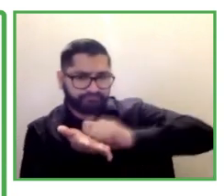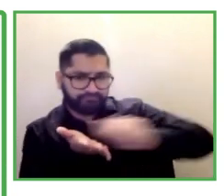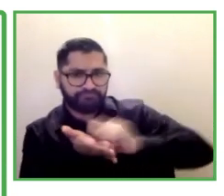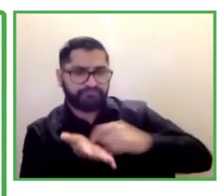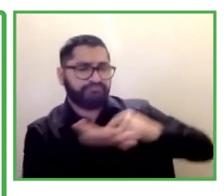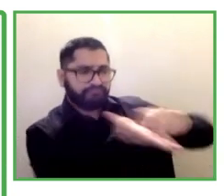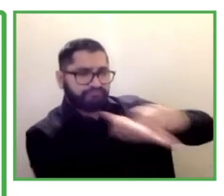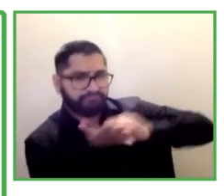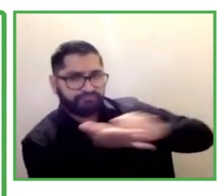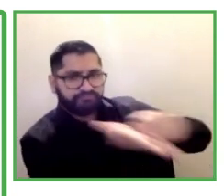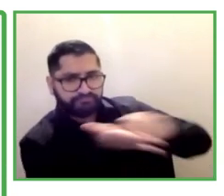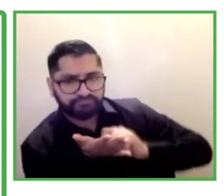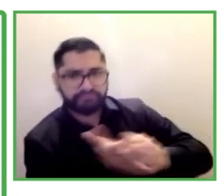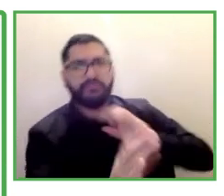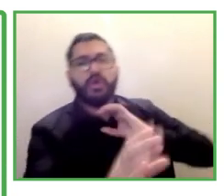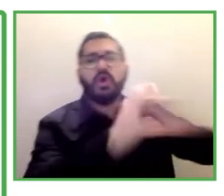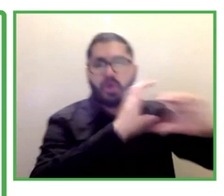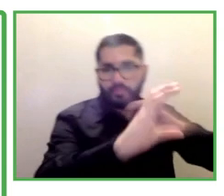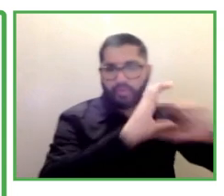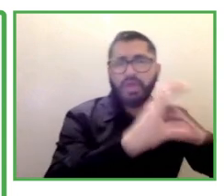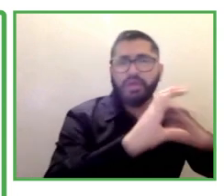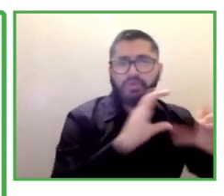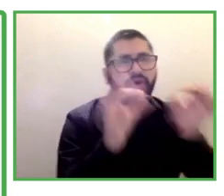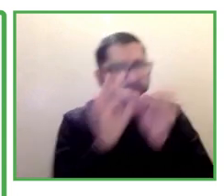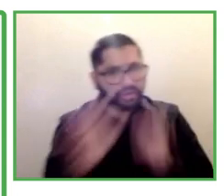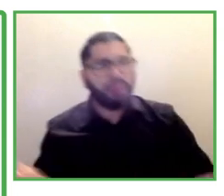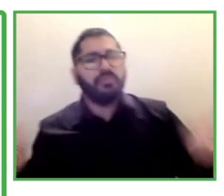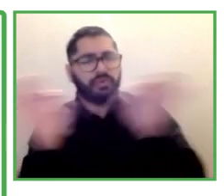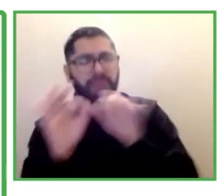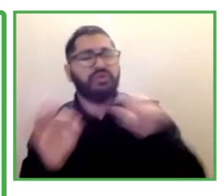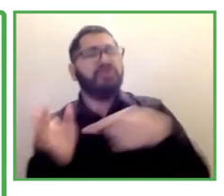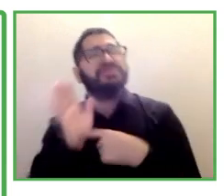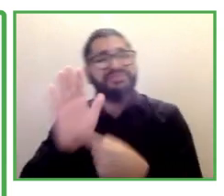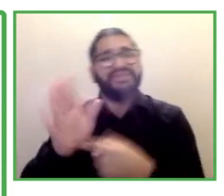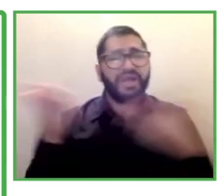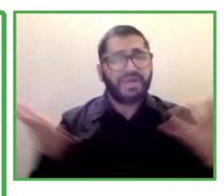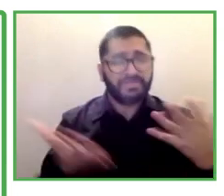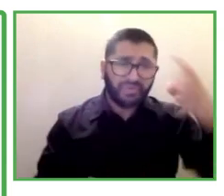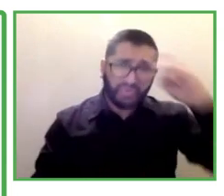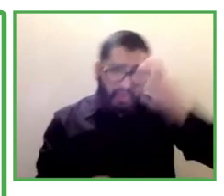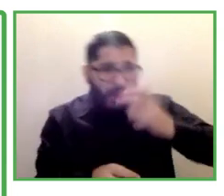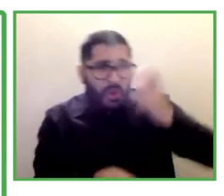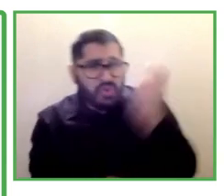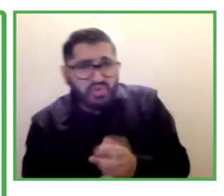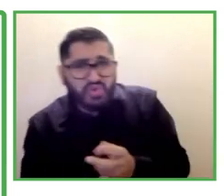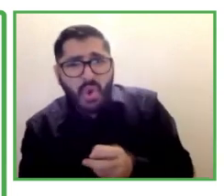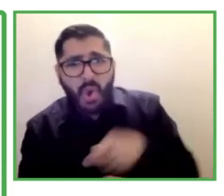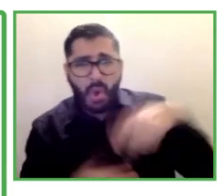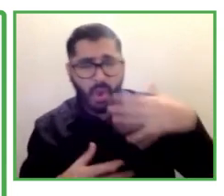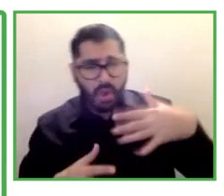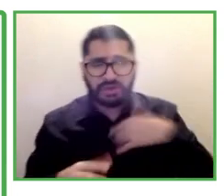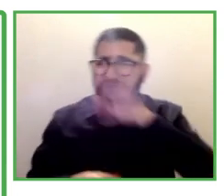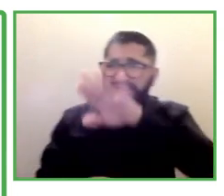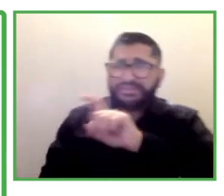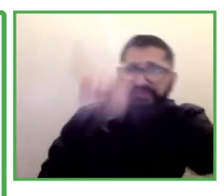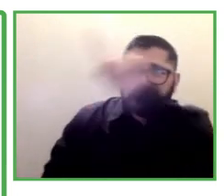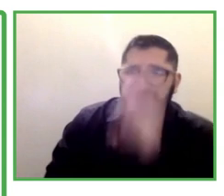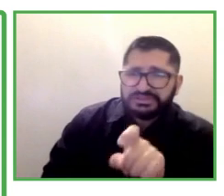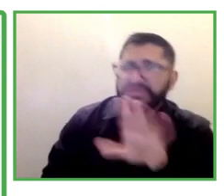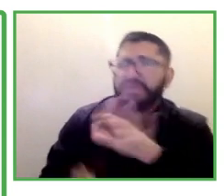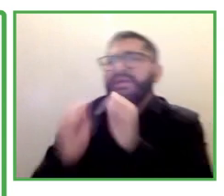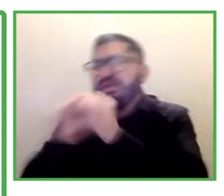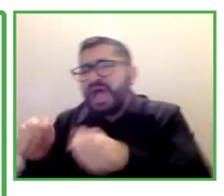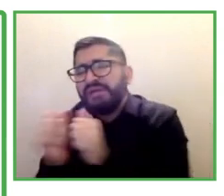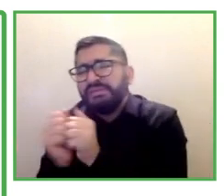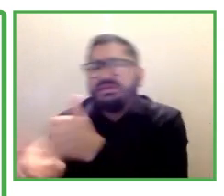understand. Ask him to repeat until it's clear. And I will just say again, one thing, we had an incident with the people, a person who is deaf